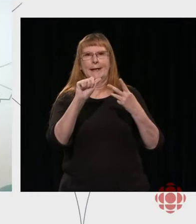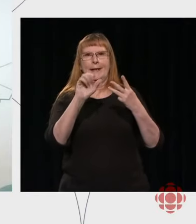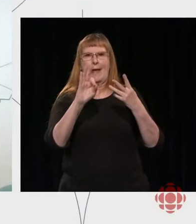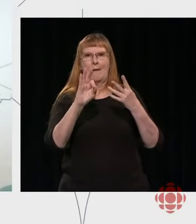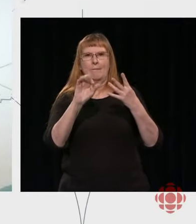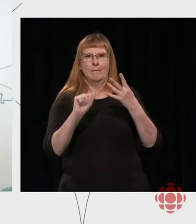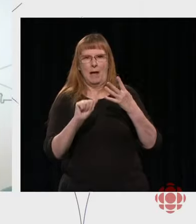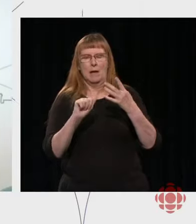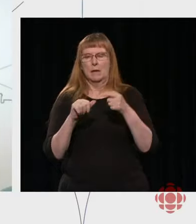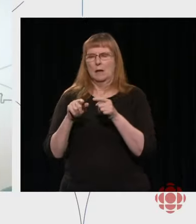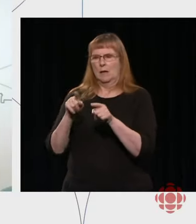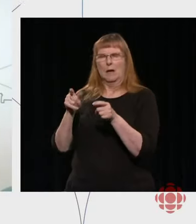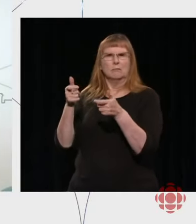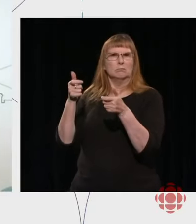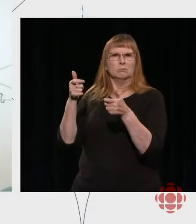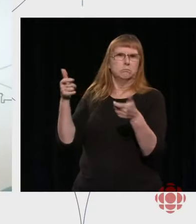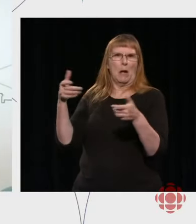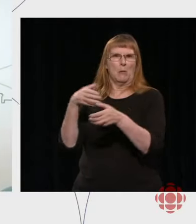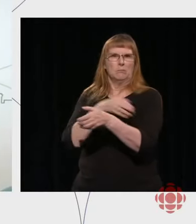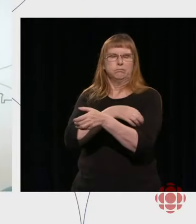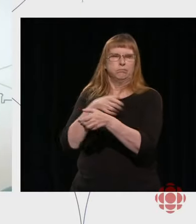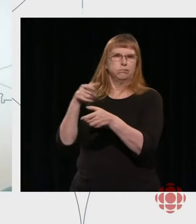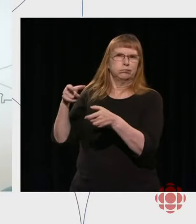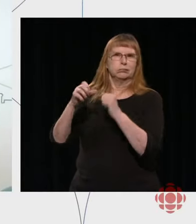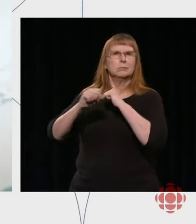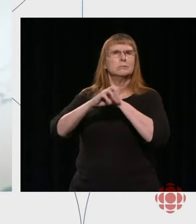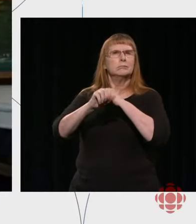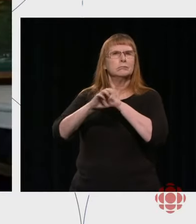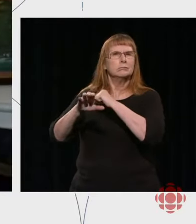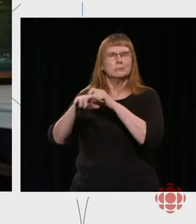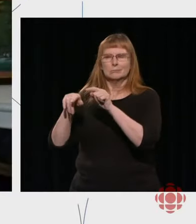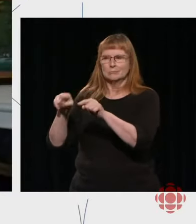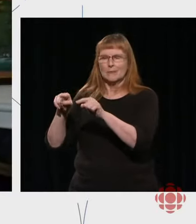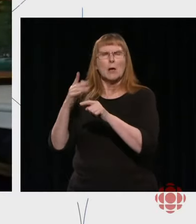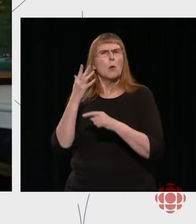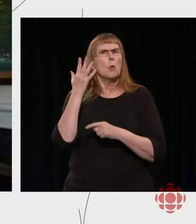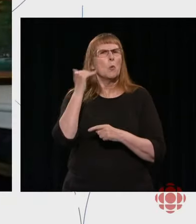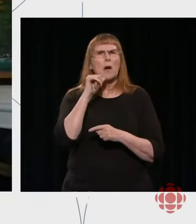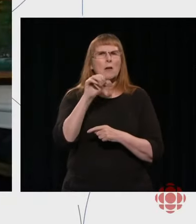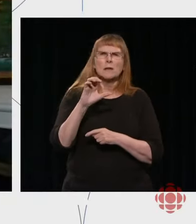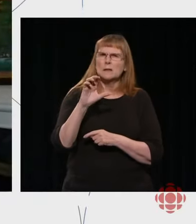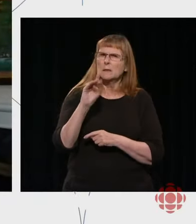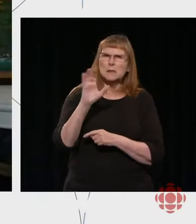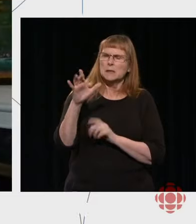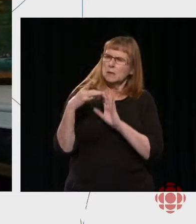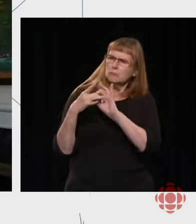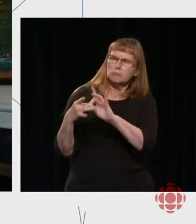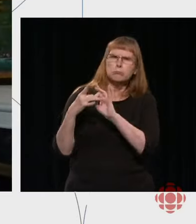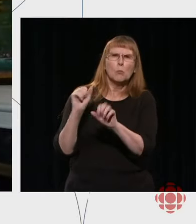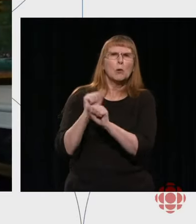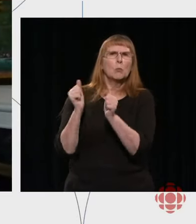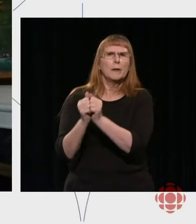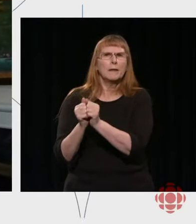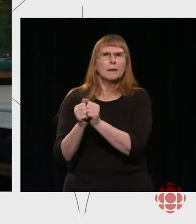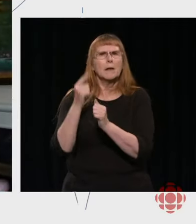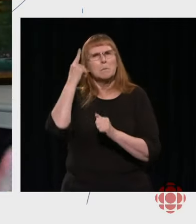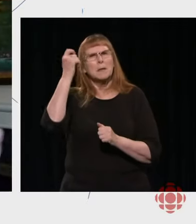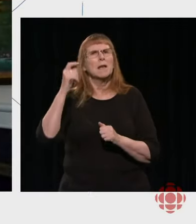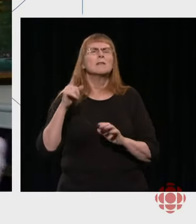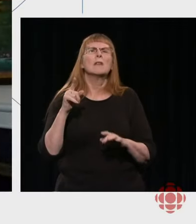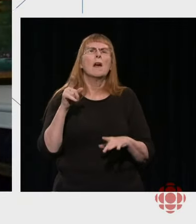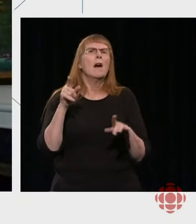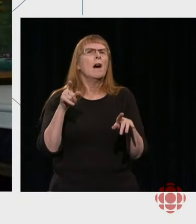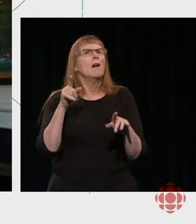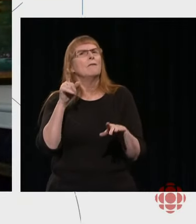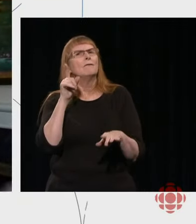possible coalition with other broadcasters? Thank you, Patricia. Well, I assume when you say GAFA, you're talking